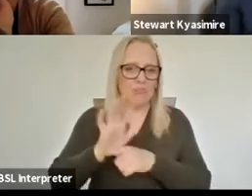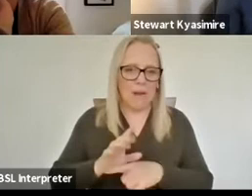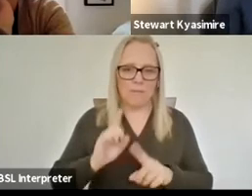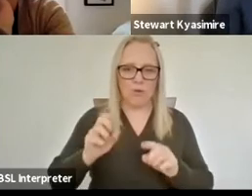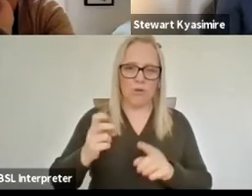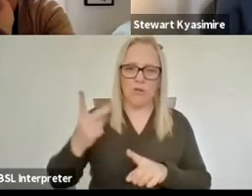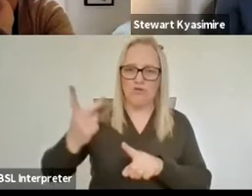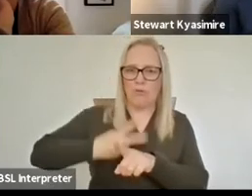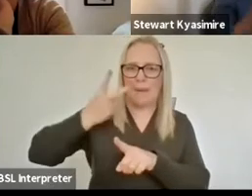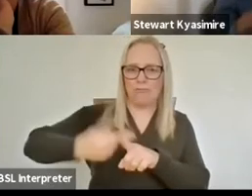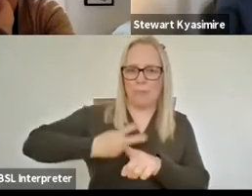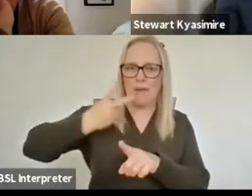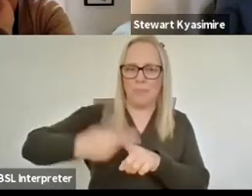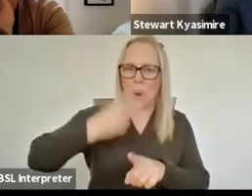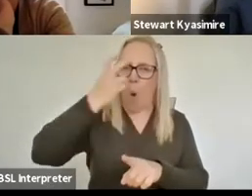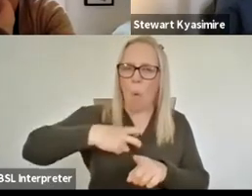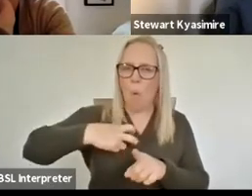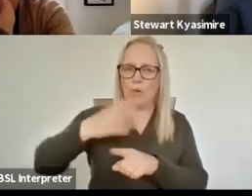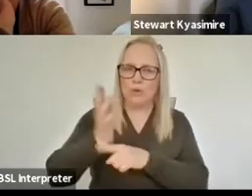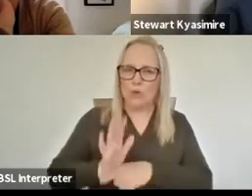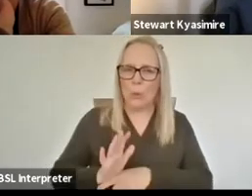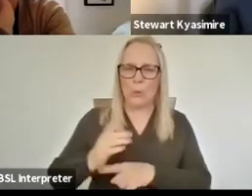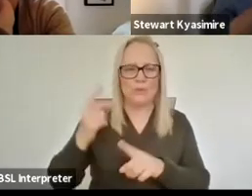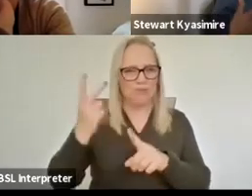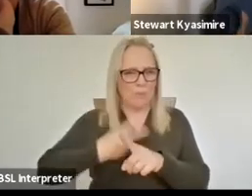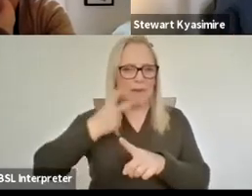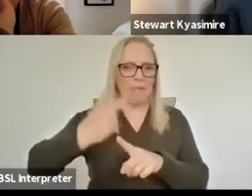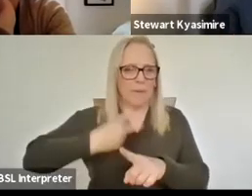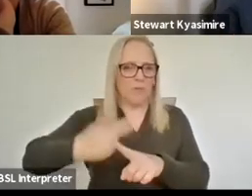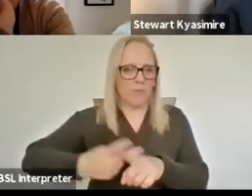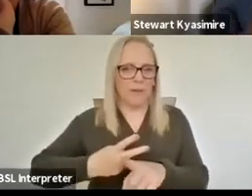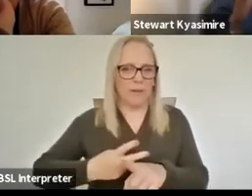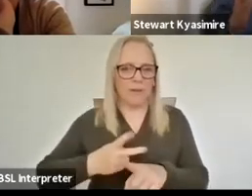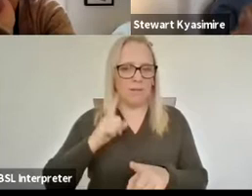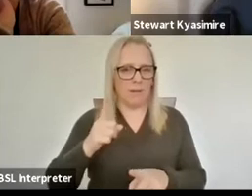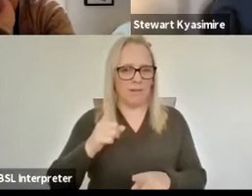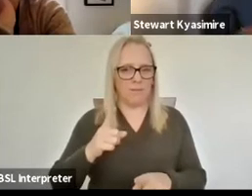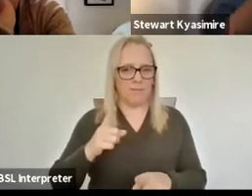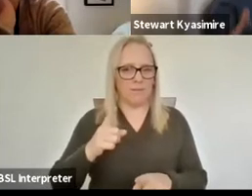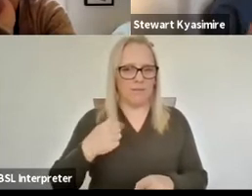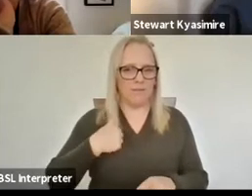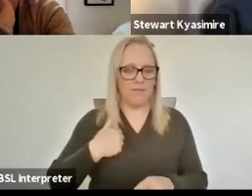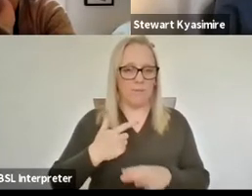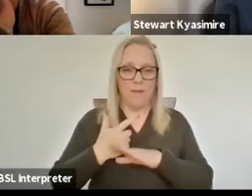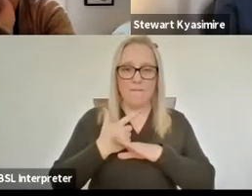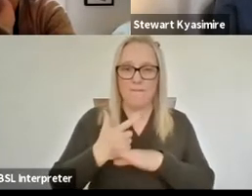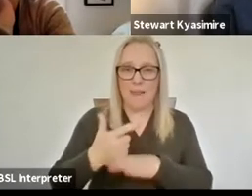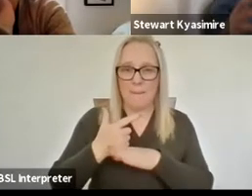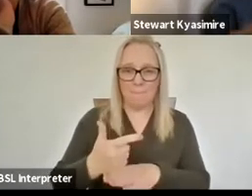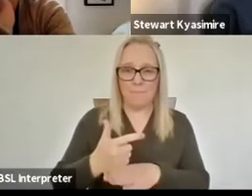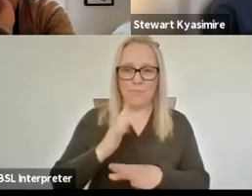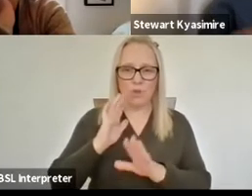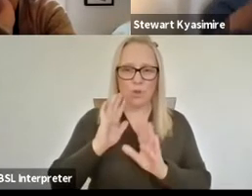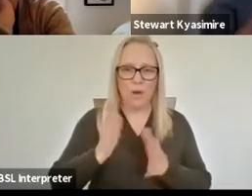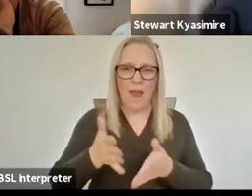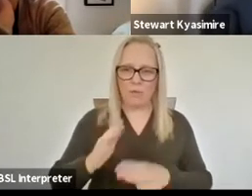old archive shows and repeating etc and obviously from a film perspective you you you have to be in front of people you have to have